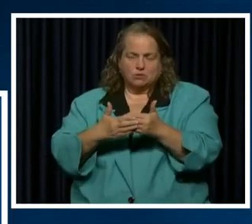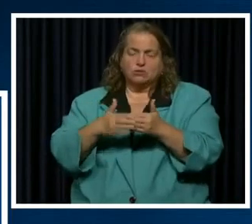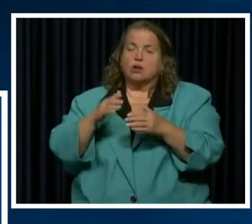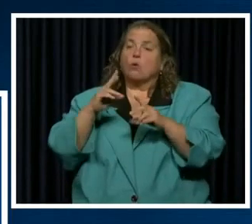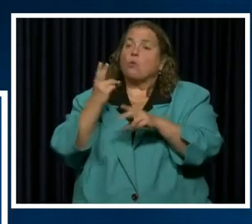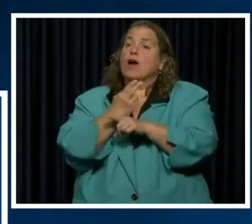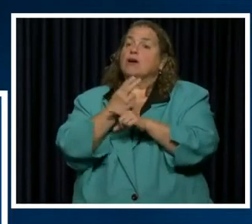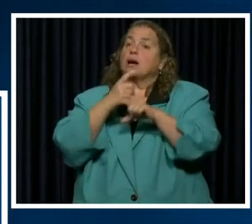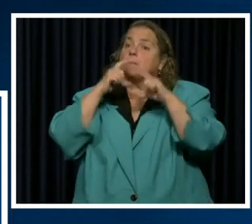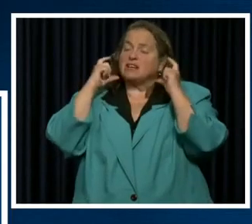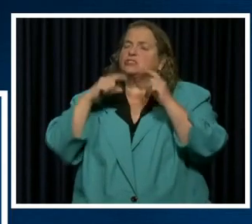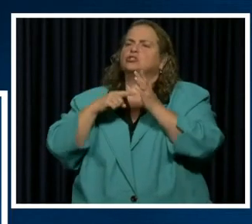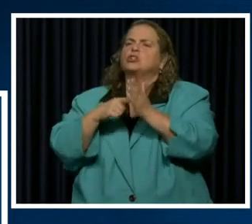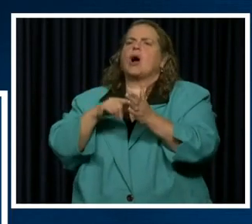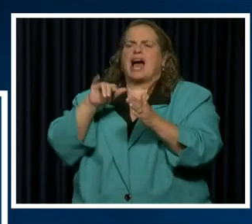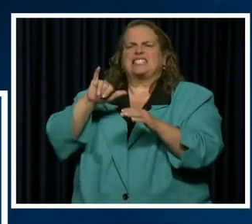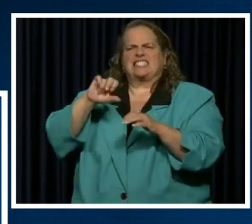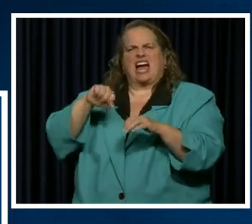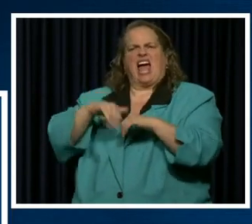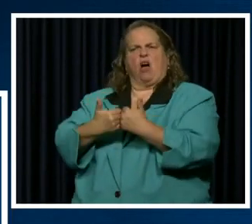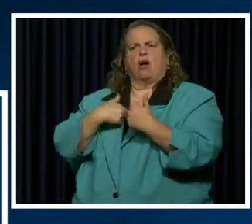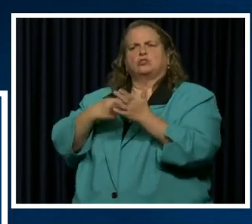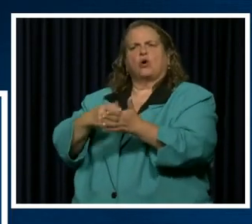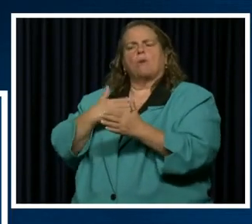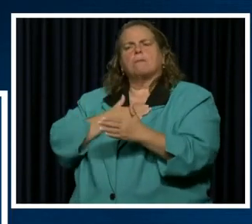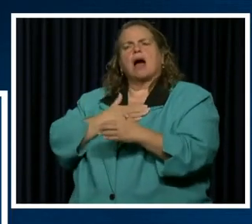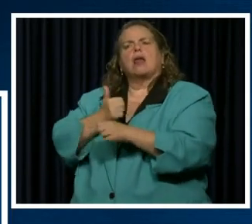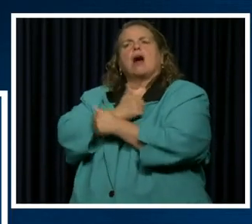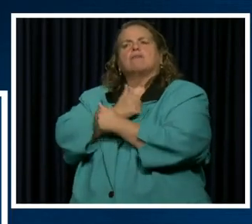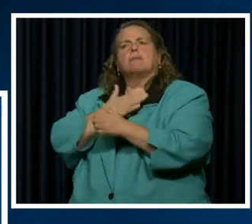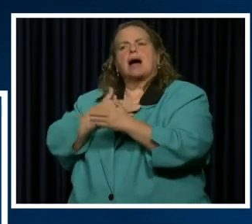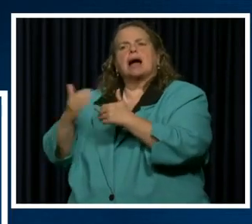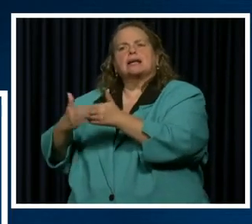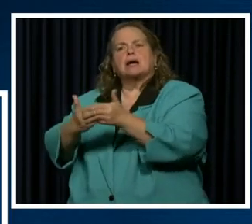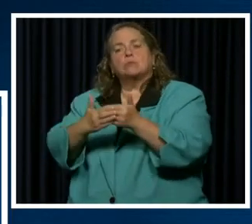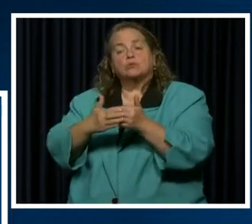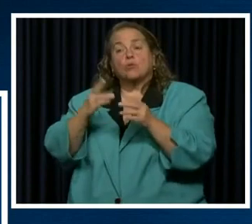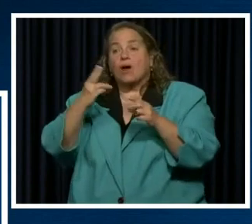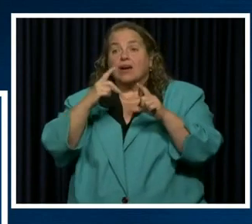how I show I love my neighbors. Wearing a mask is how I show